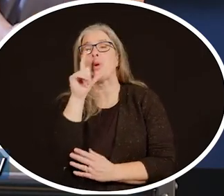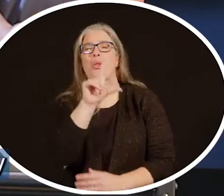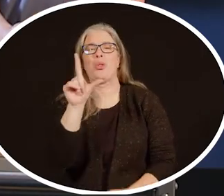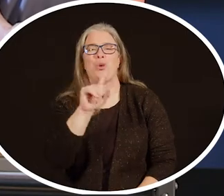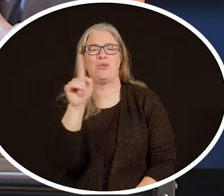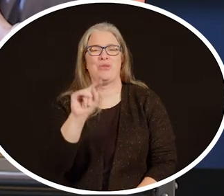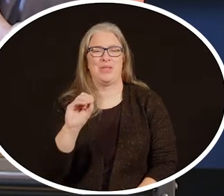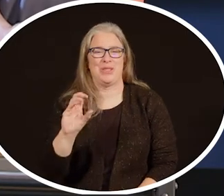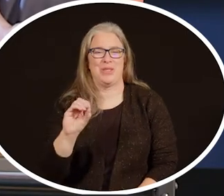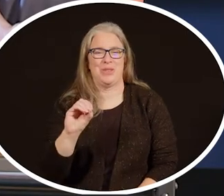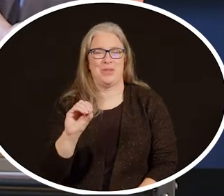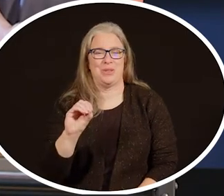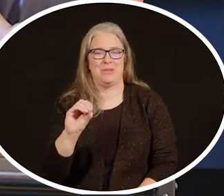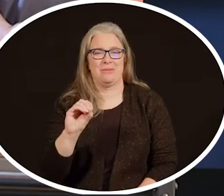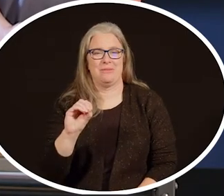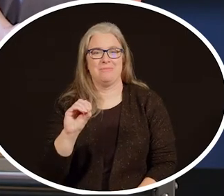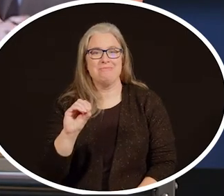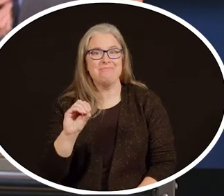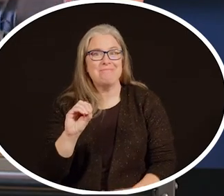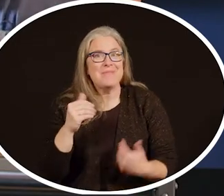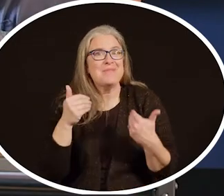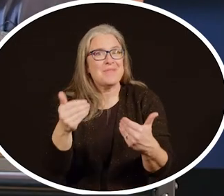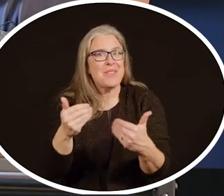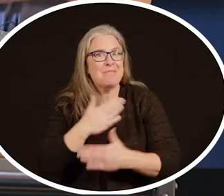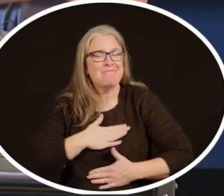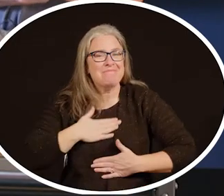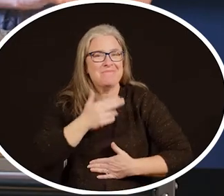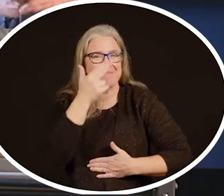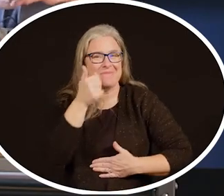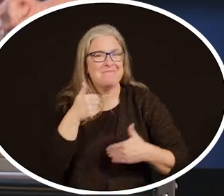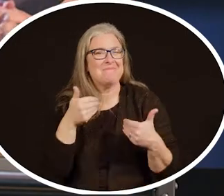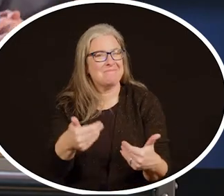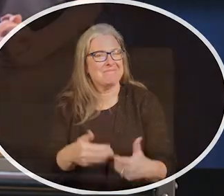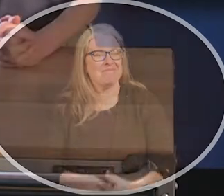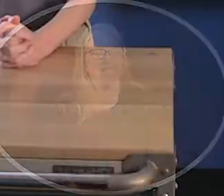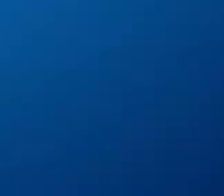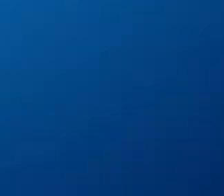to you today by the Louisville Zoo. Let's go have some fun.